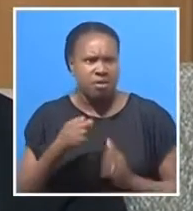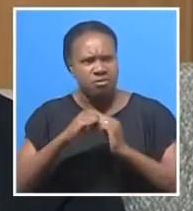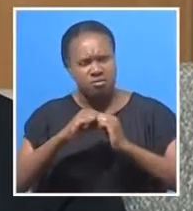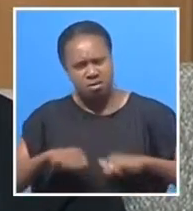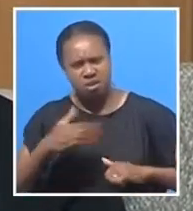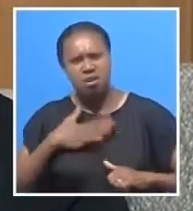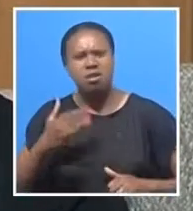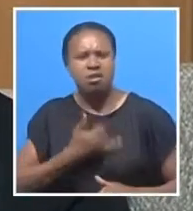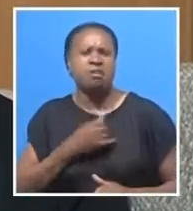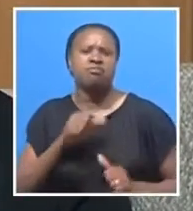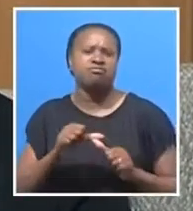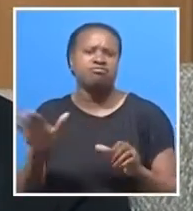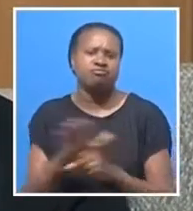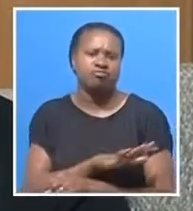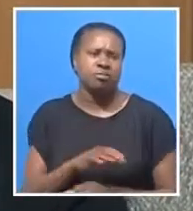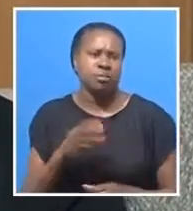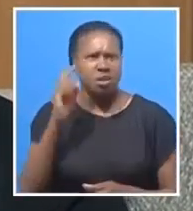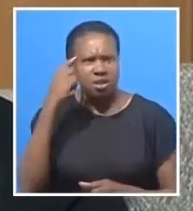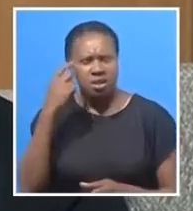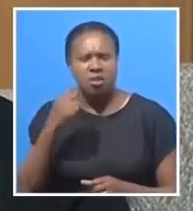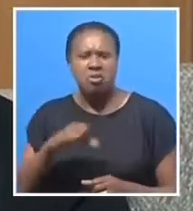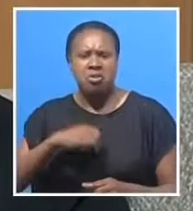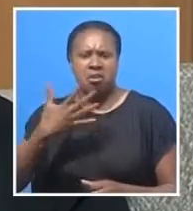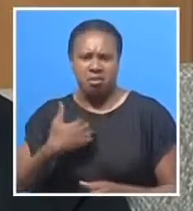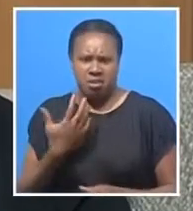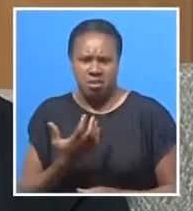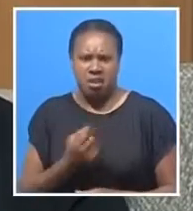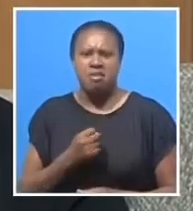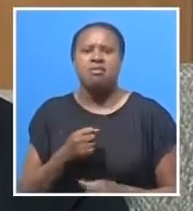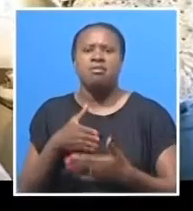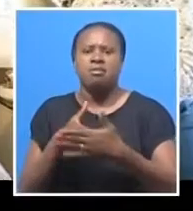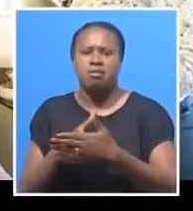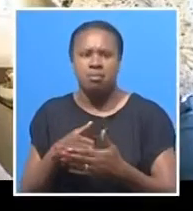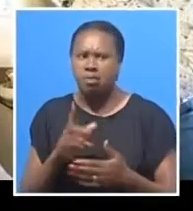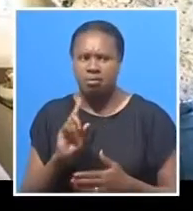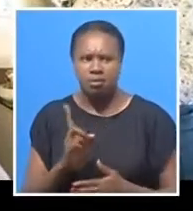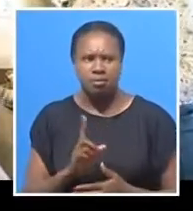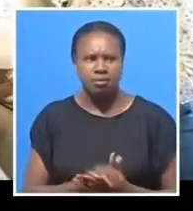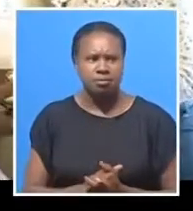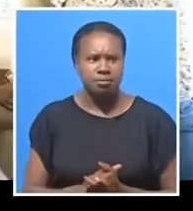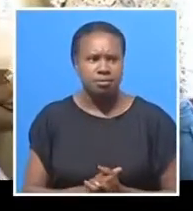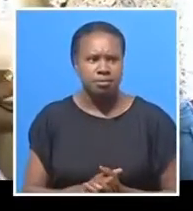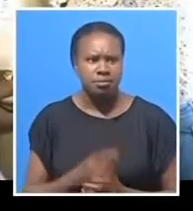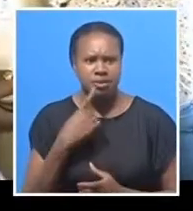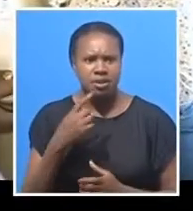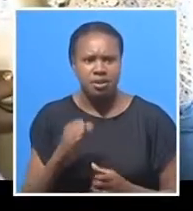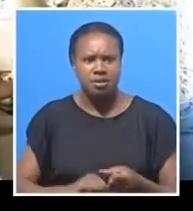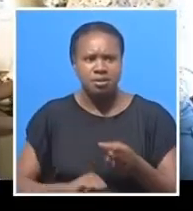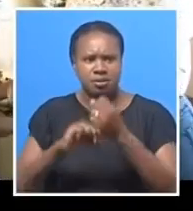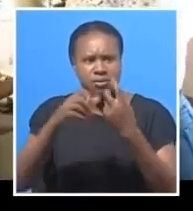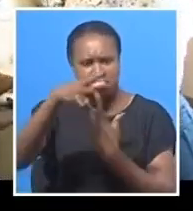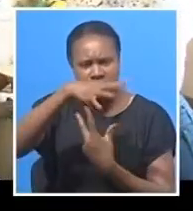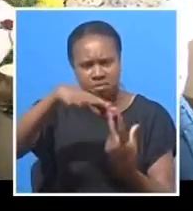to live. I don't see why my illness should define who I am or how far I'd like to go in life. She attributes a supportive system of her